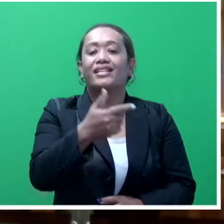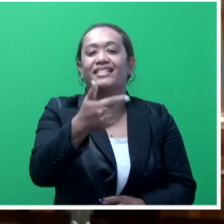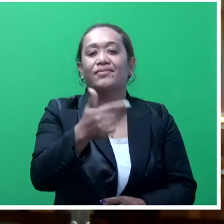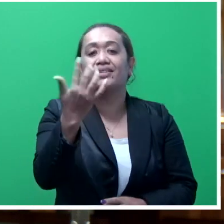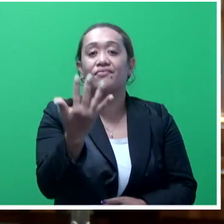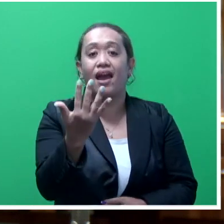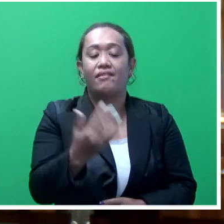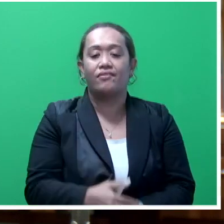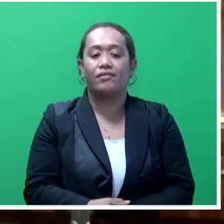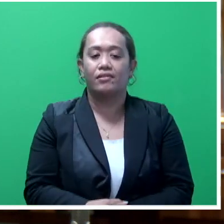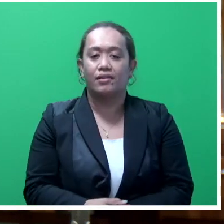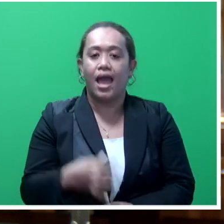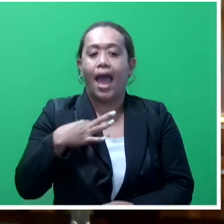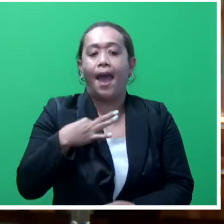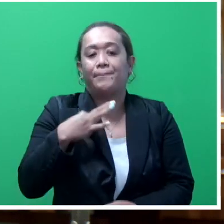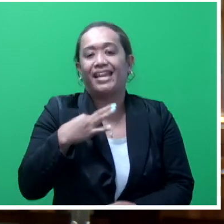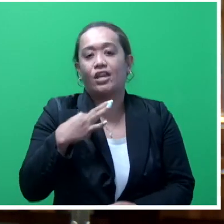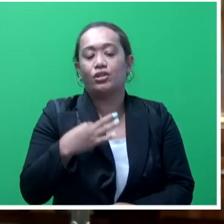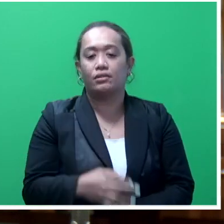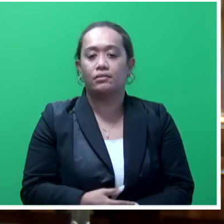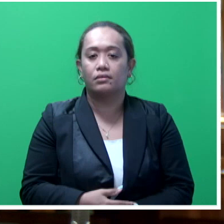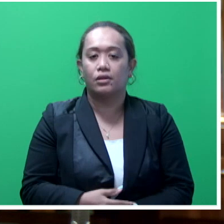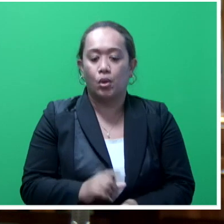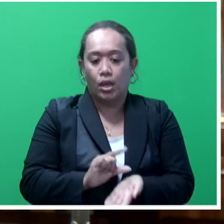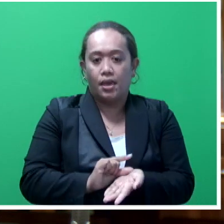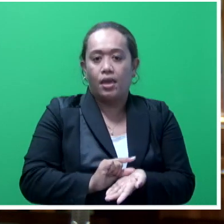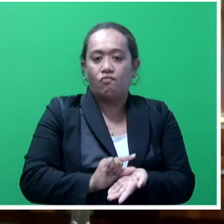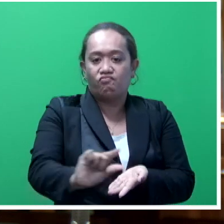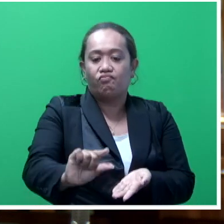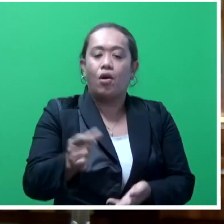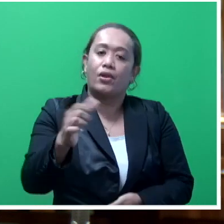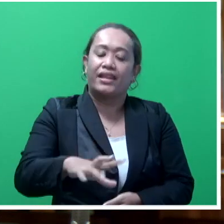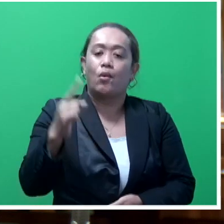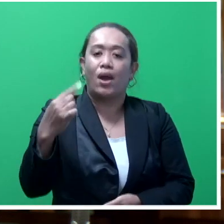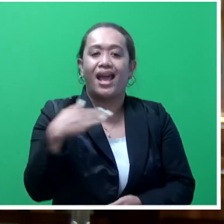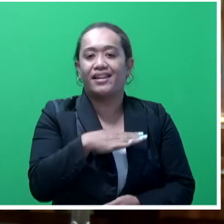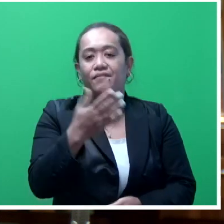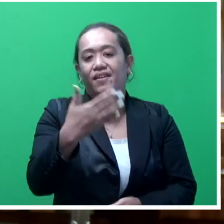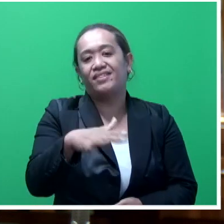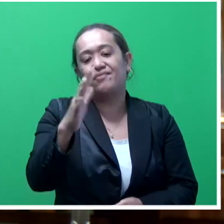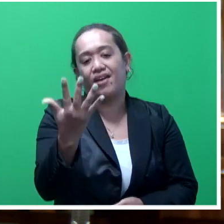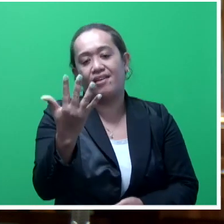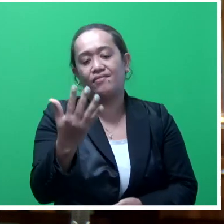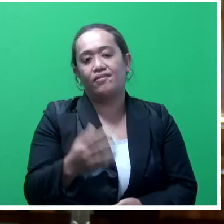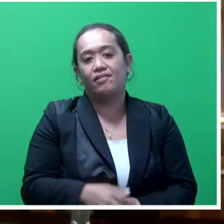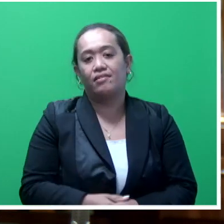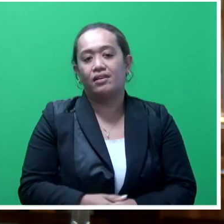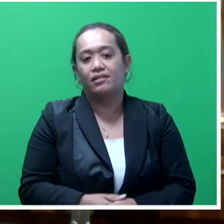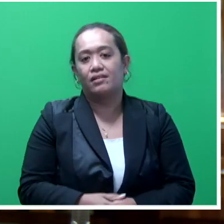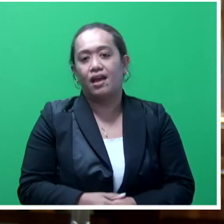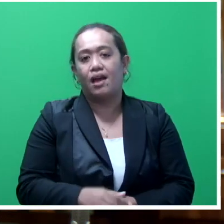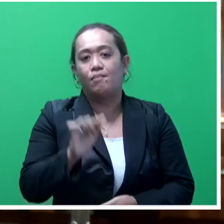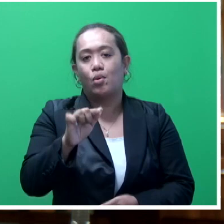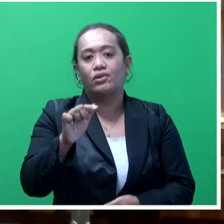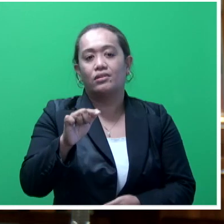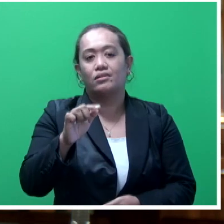program. They have paid out 155 applications, totaling $1.64 million. 70%